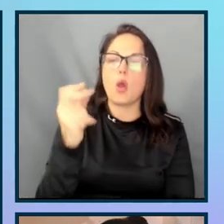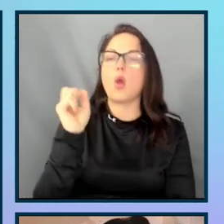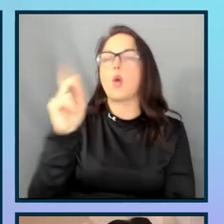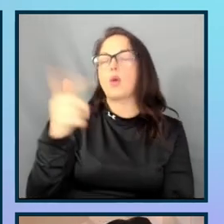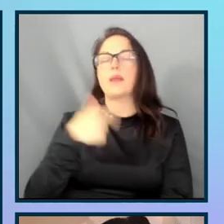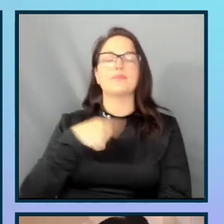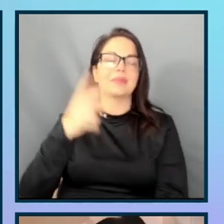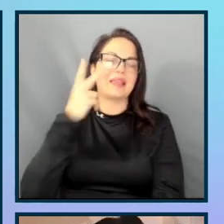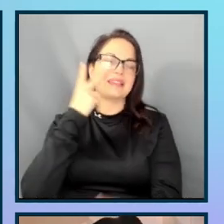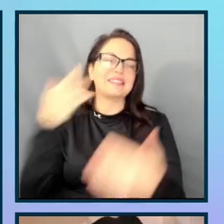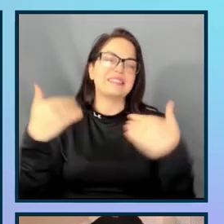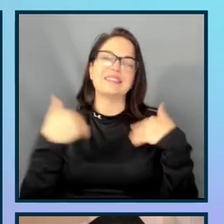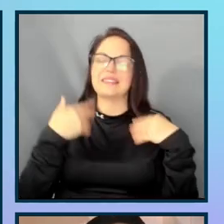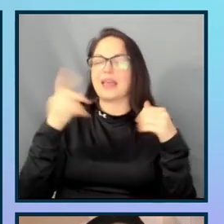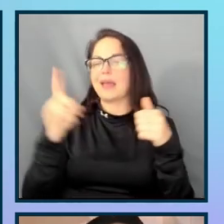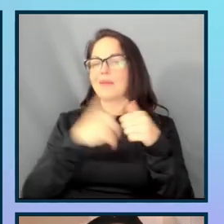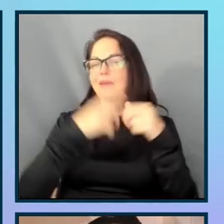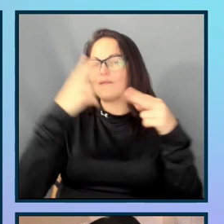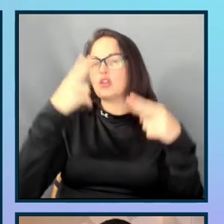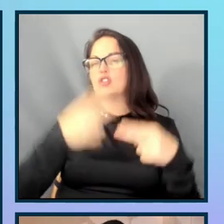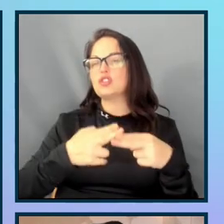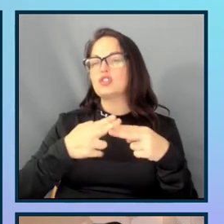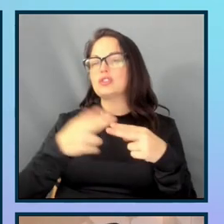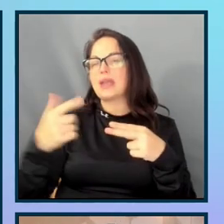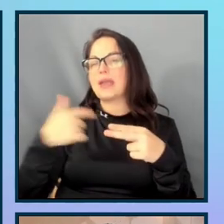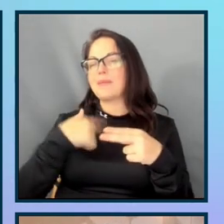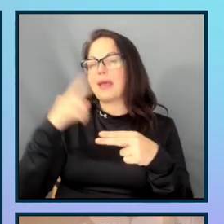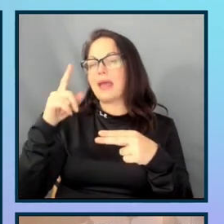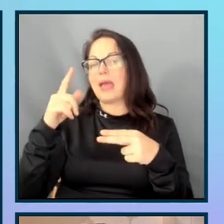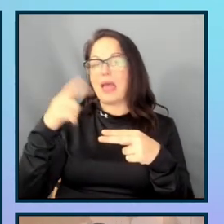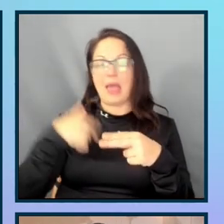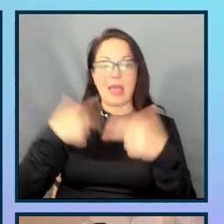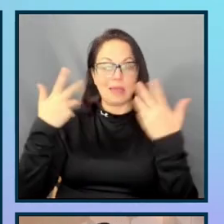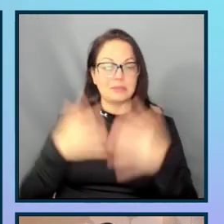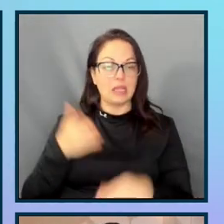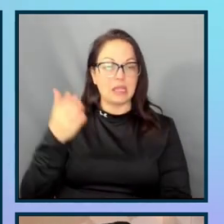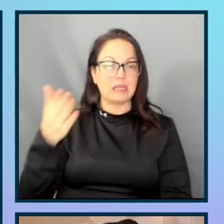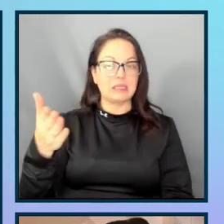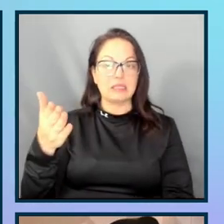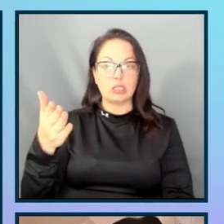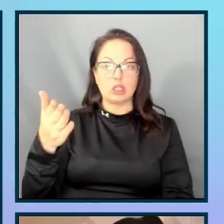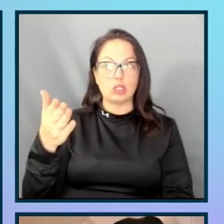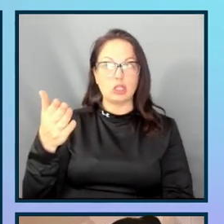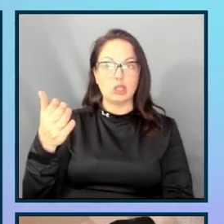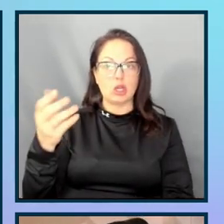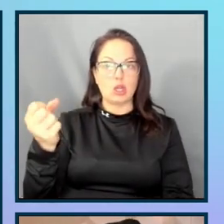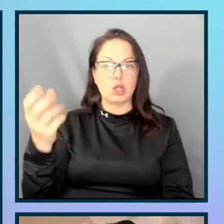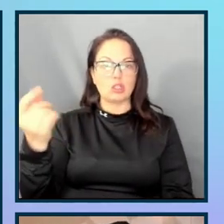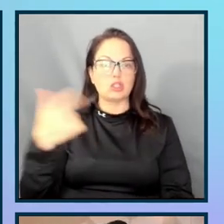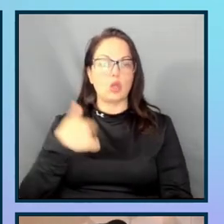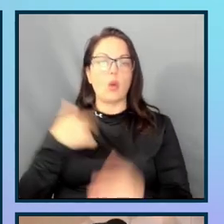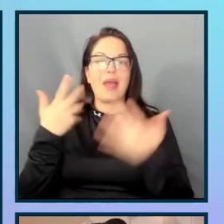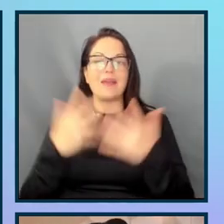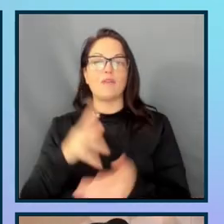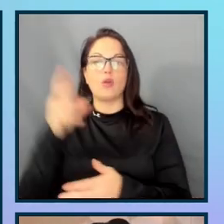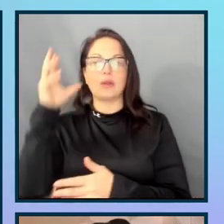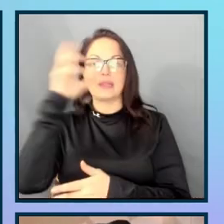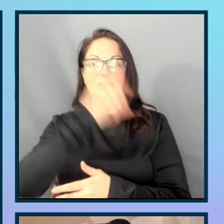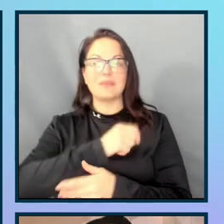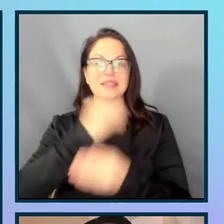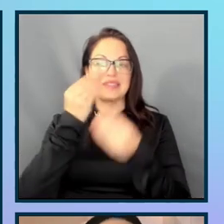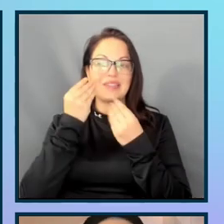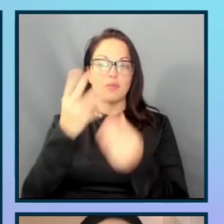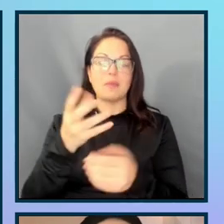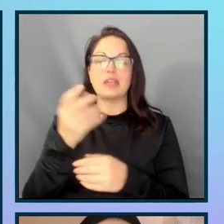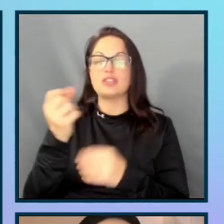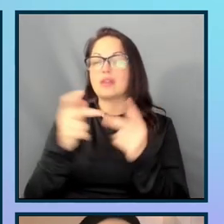see that I have a field that says that has a label for name. I'm actually done here. I'm going to move on. So, I've already missed the information that the placeholder had